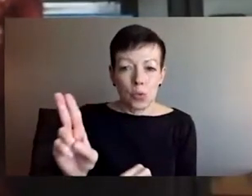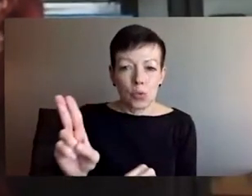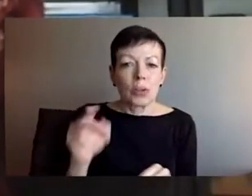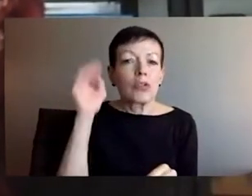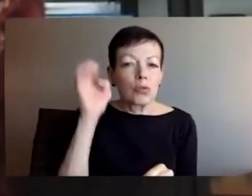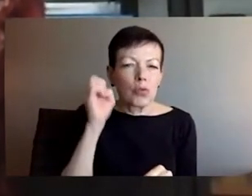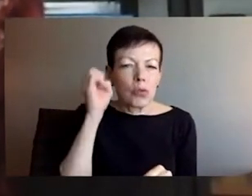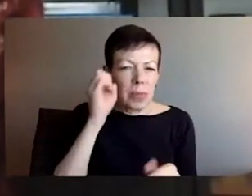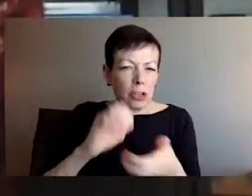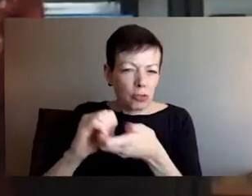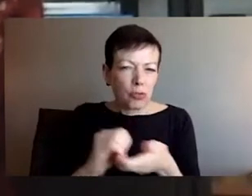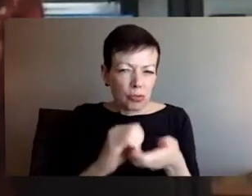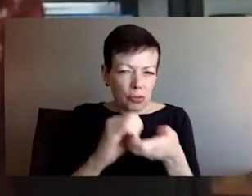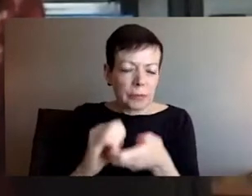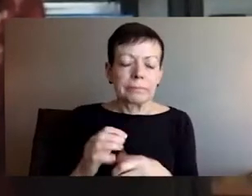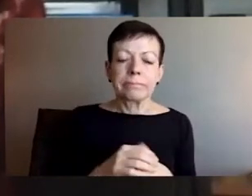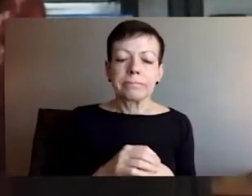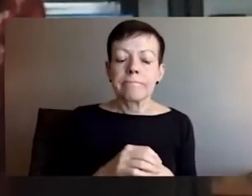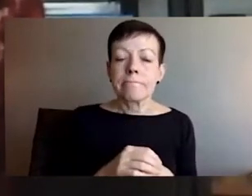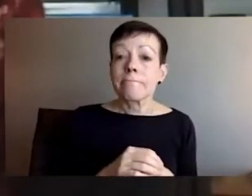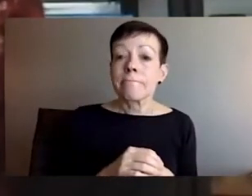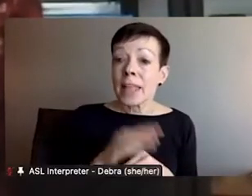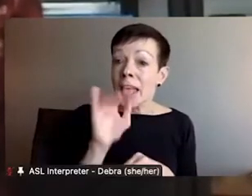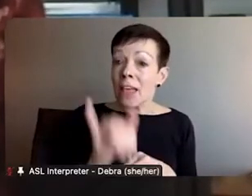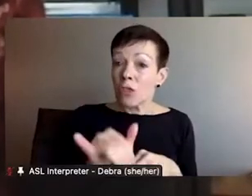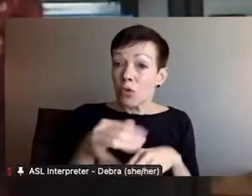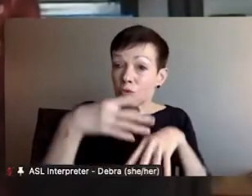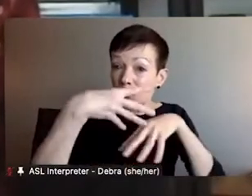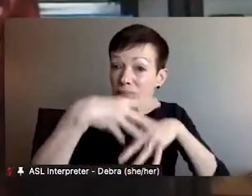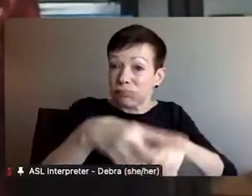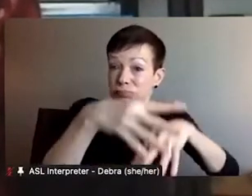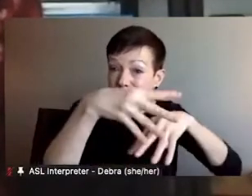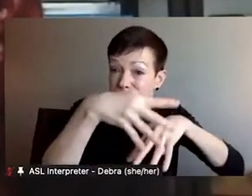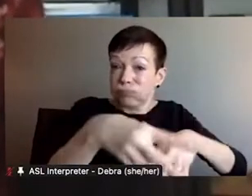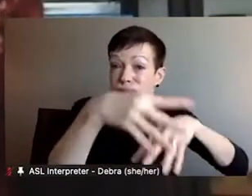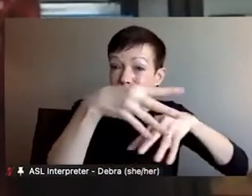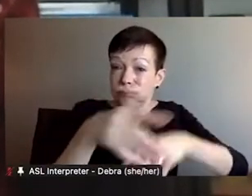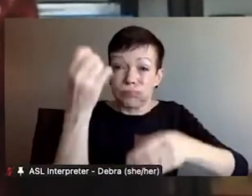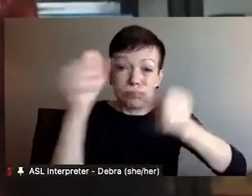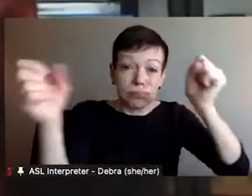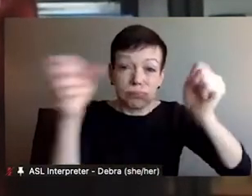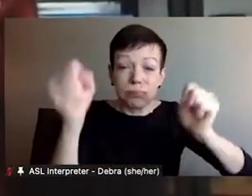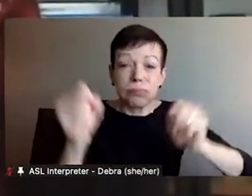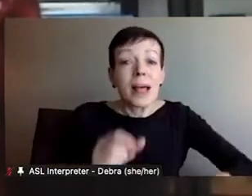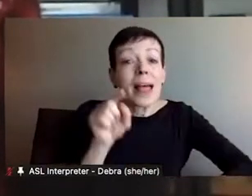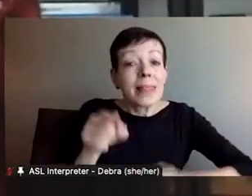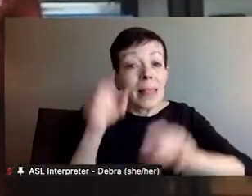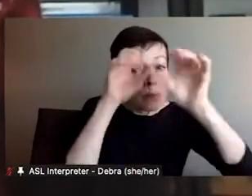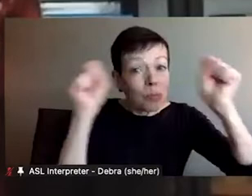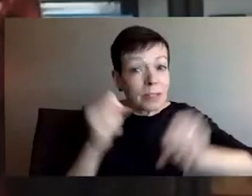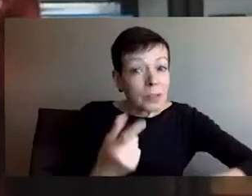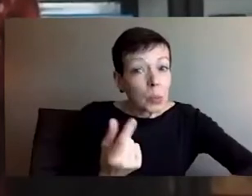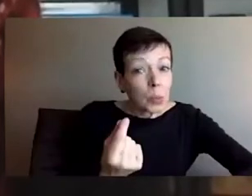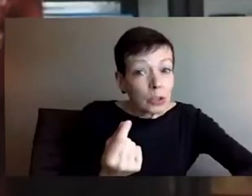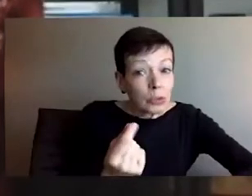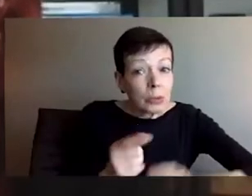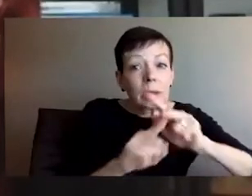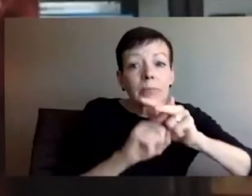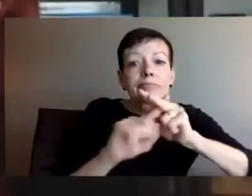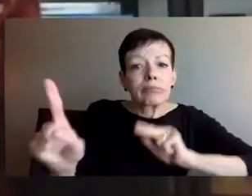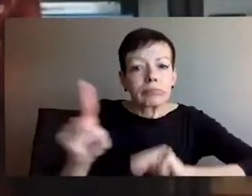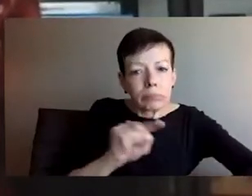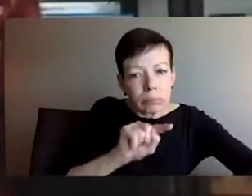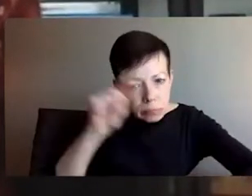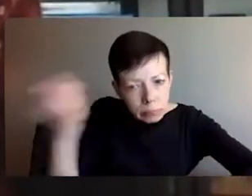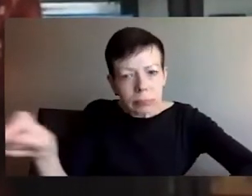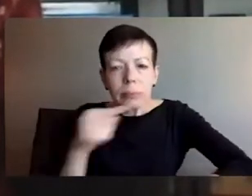corrupt president, Viktor Yanukovych, who, among other things, refused to sign an agreement with the European